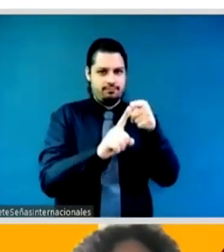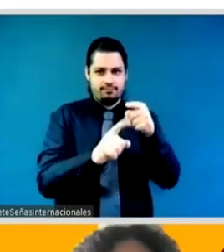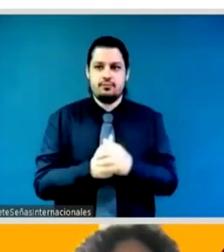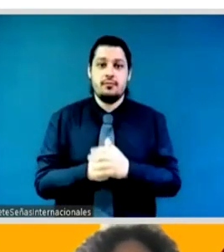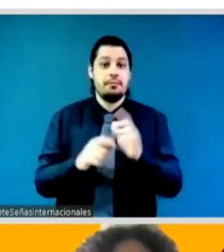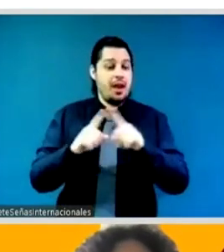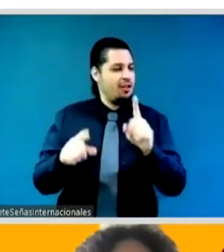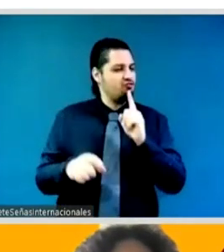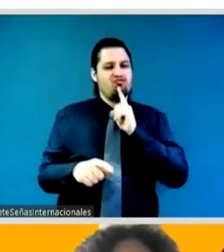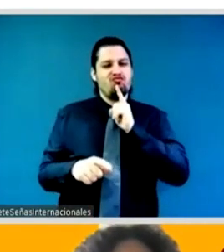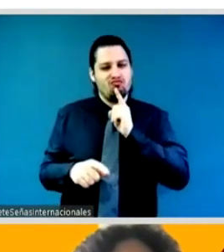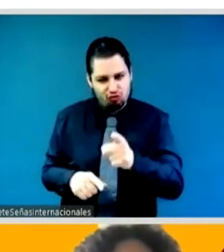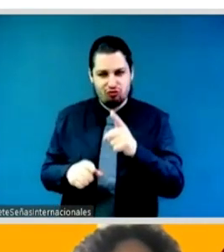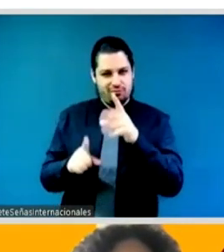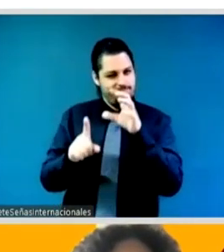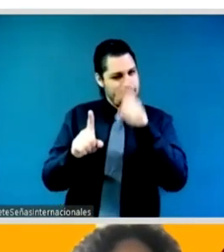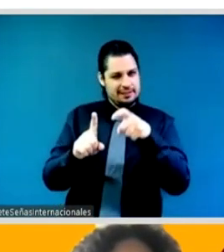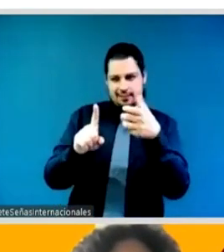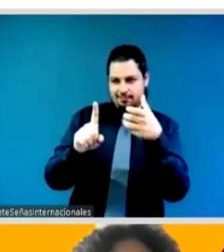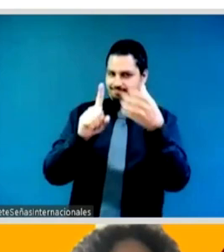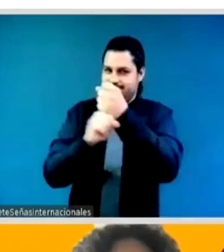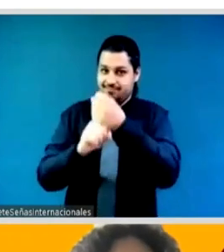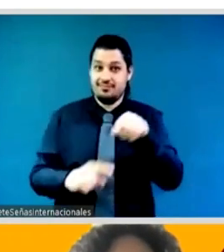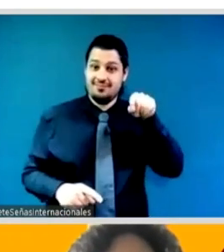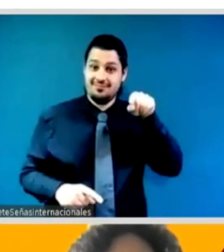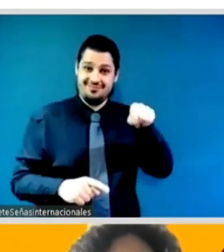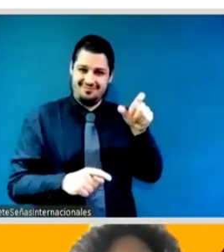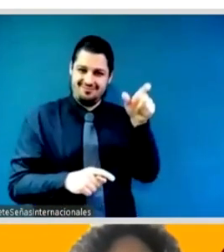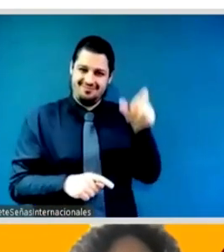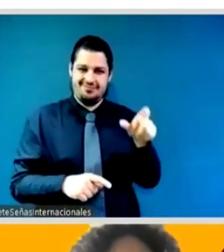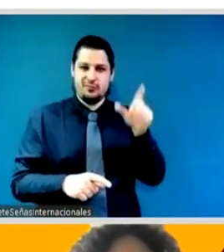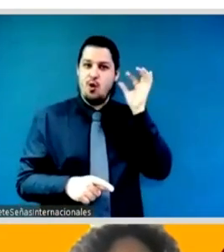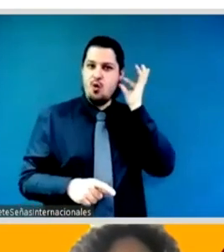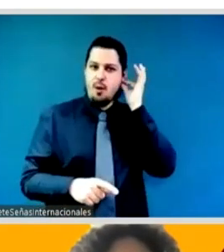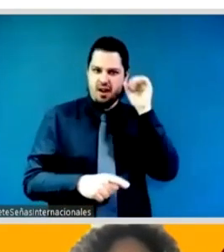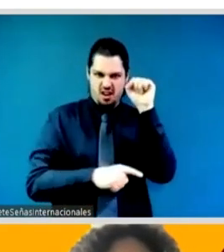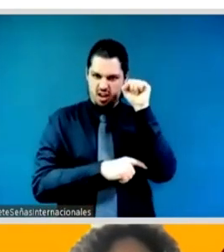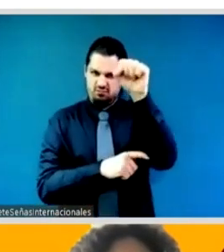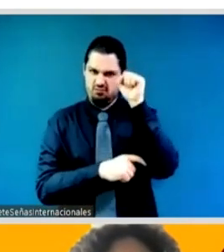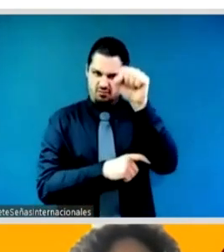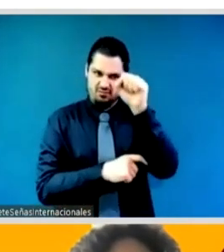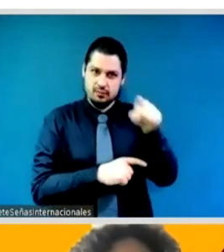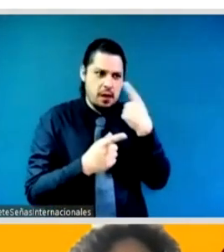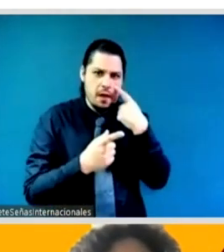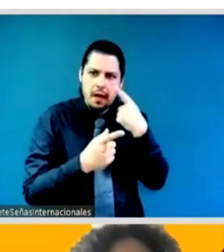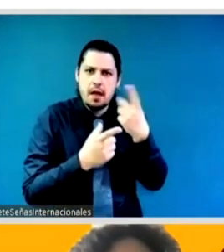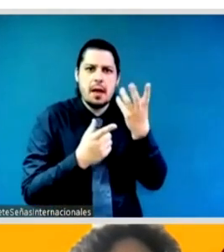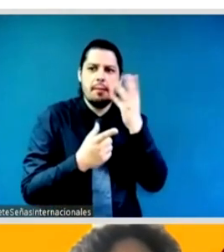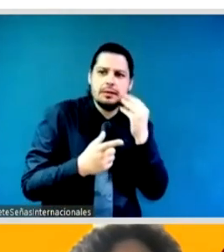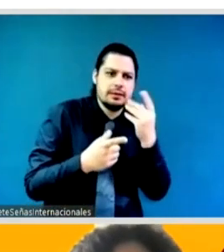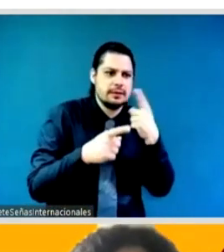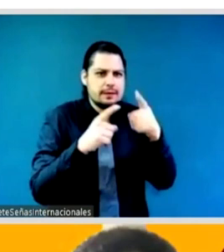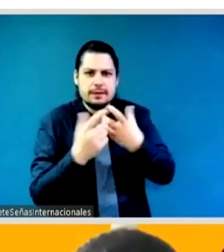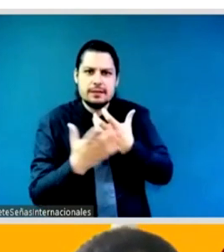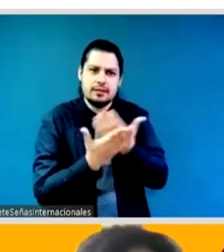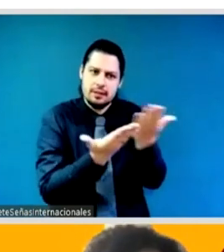international and let's not forget that you know they've often said never waste a good crisis that the women's